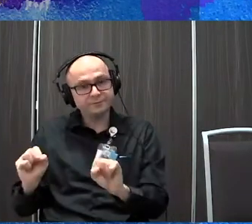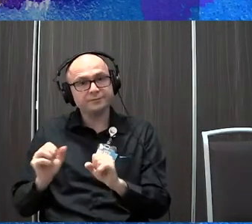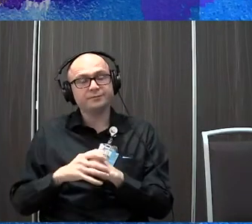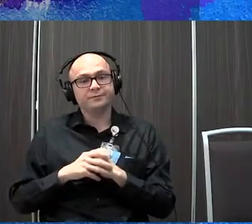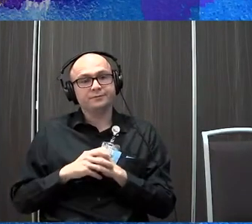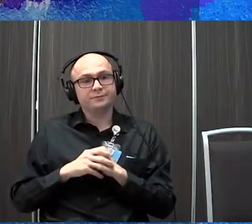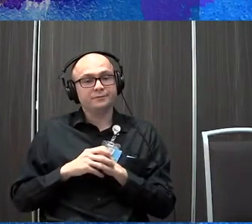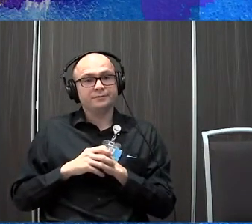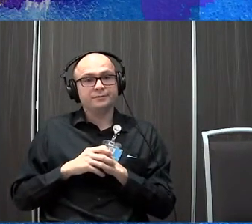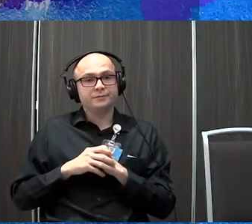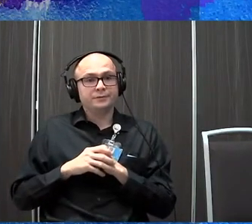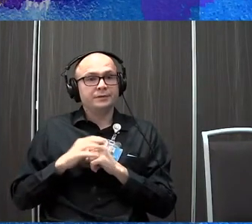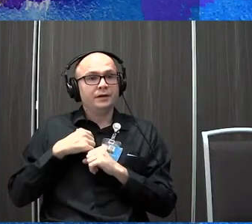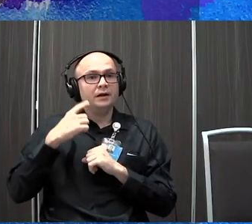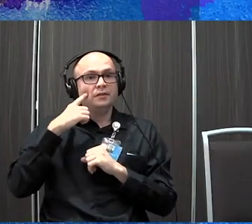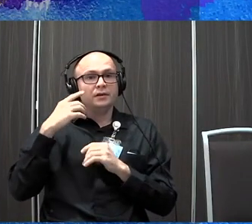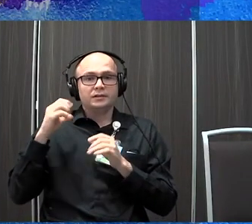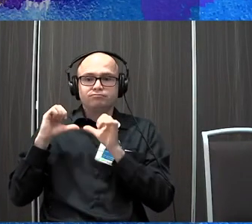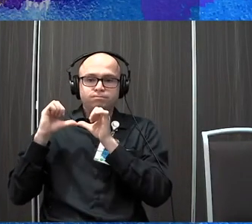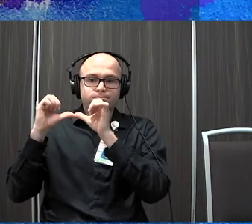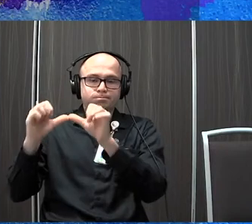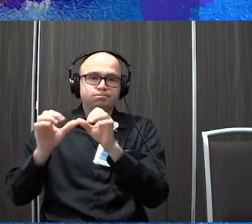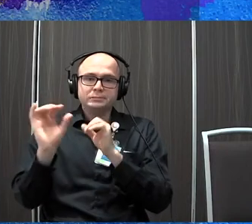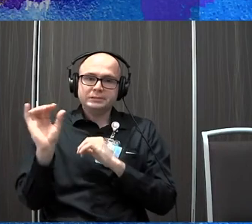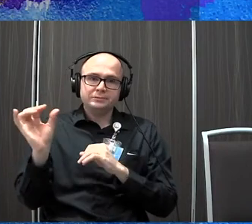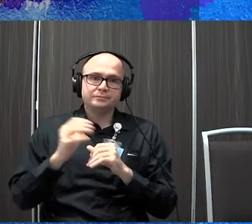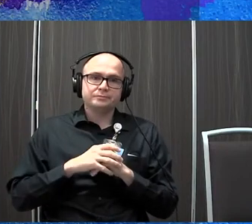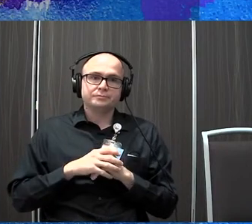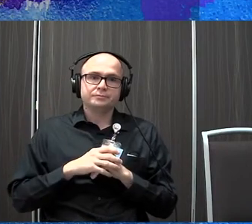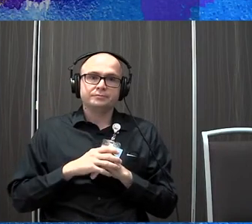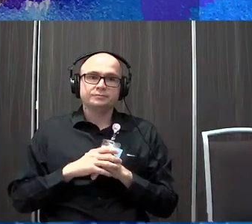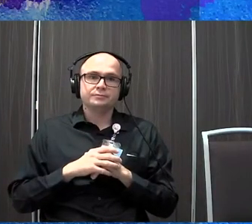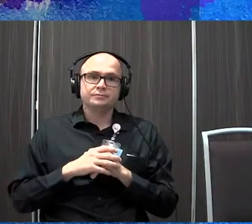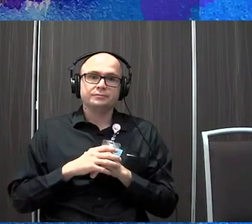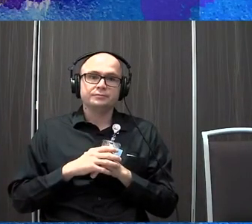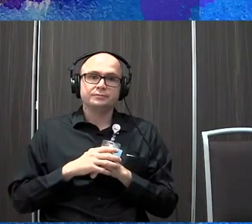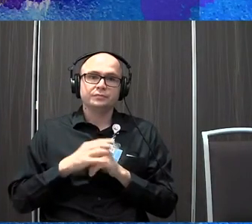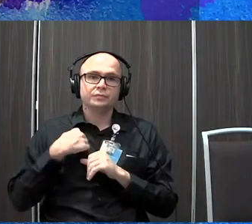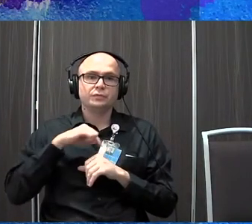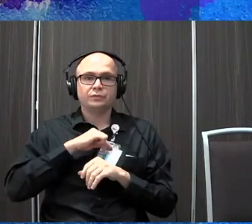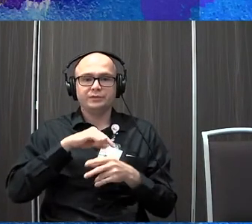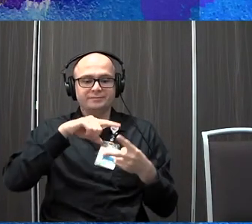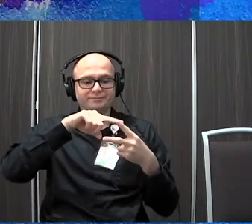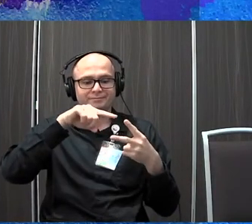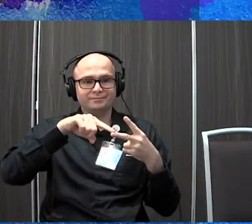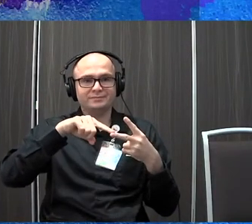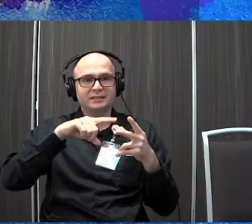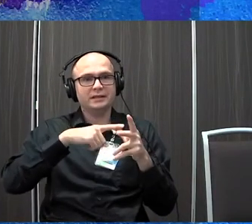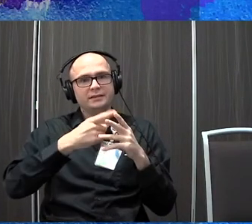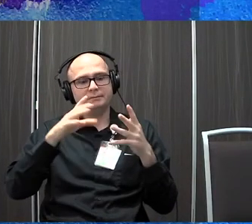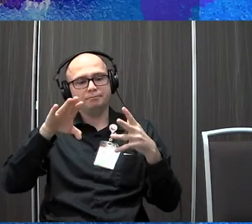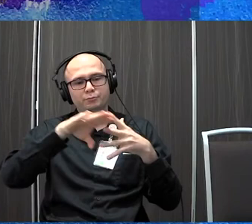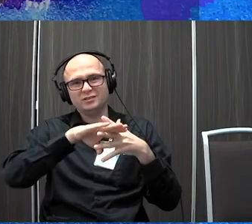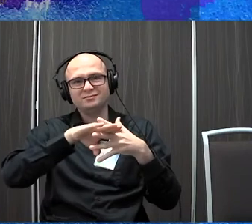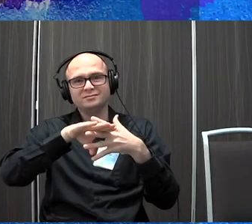Um, and I think it's an ongoing thing too. Um, so we have done two rounds and then taking breaks in between.